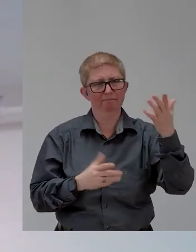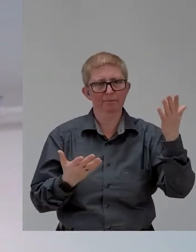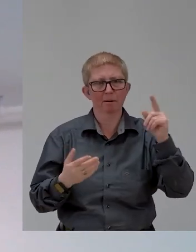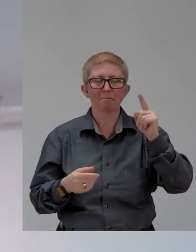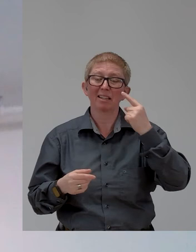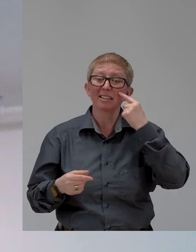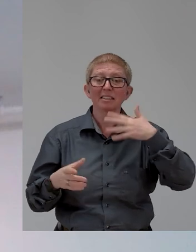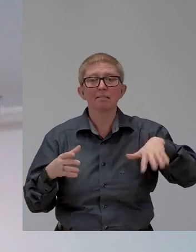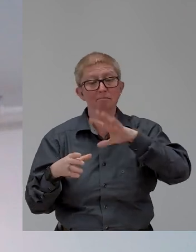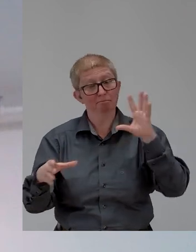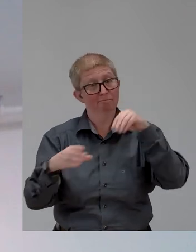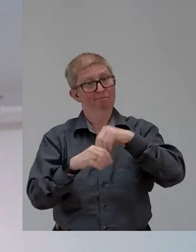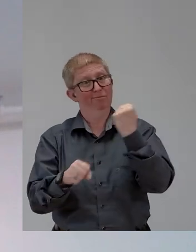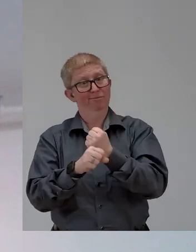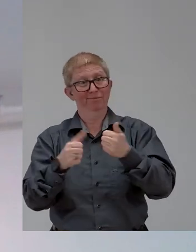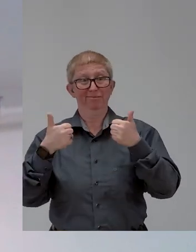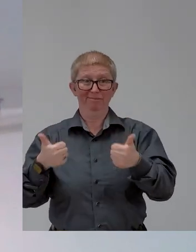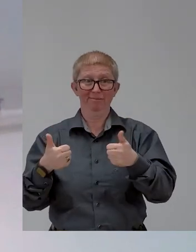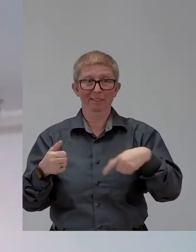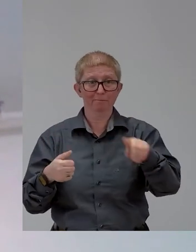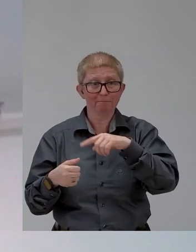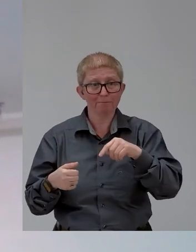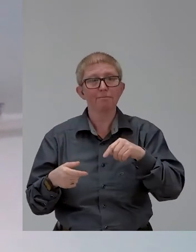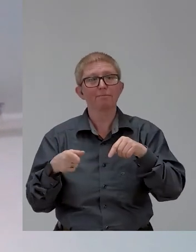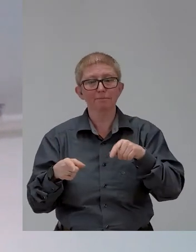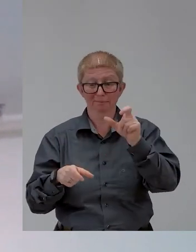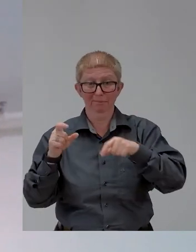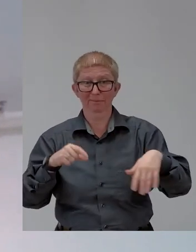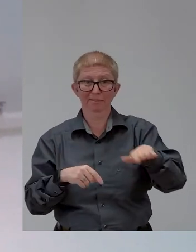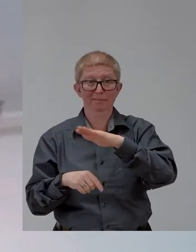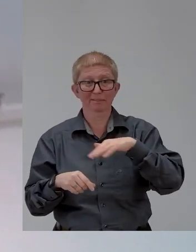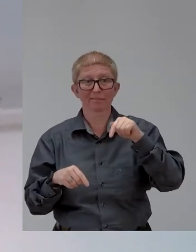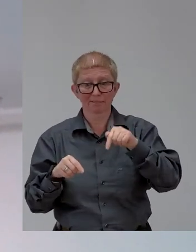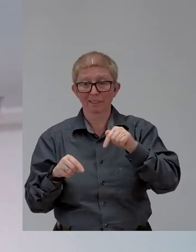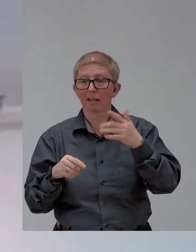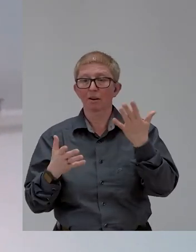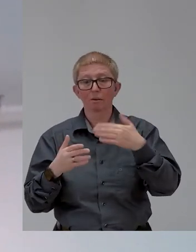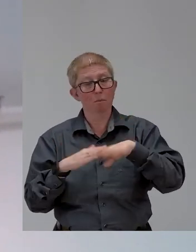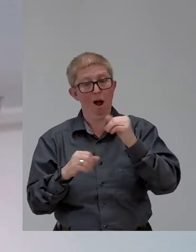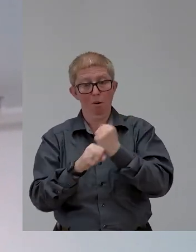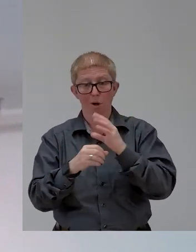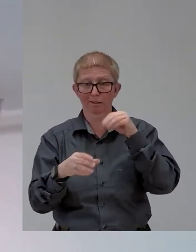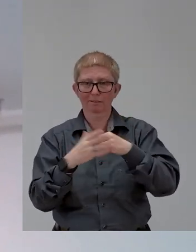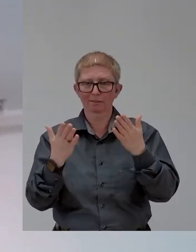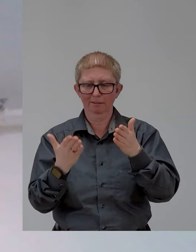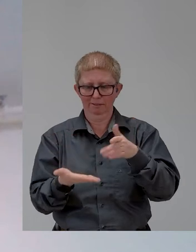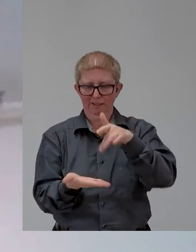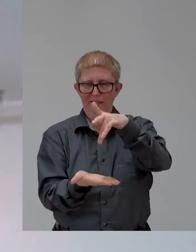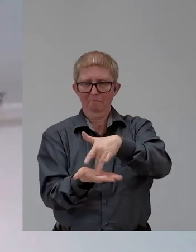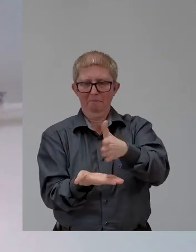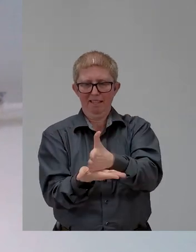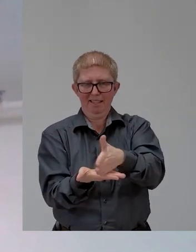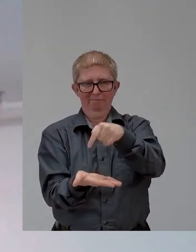most people, are in the middle. That's where we don't see it, the people who become middle management, the people who are there as a backbone